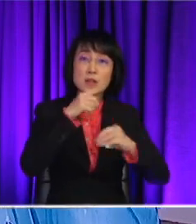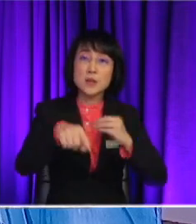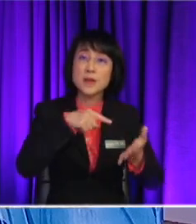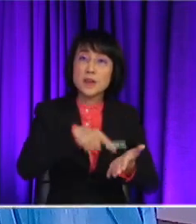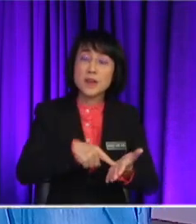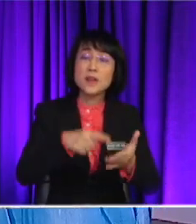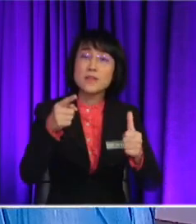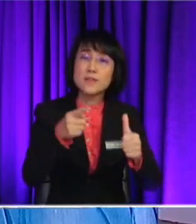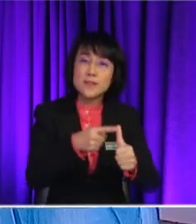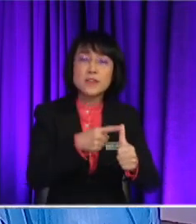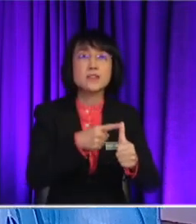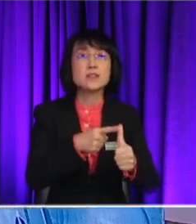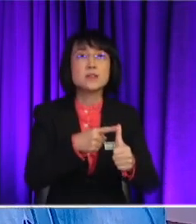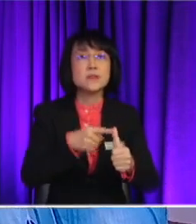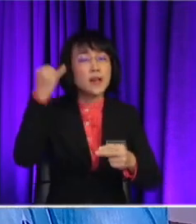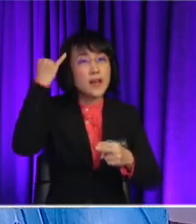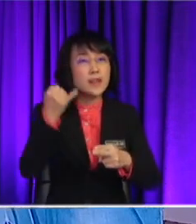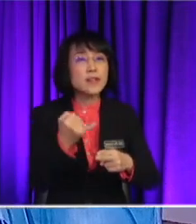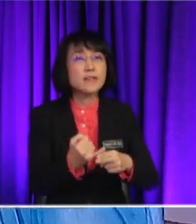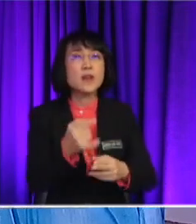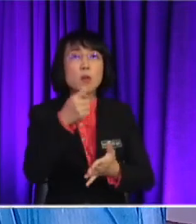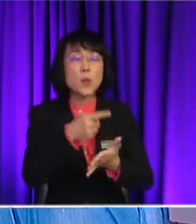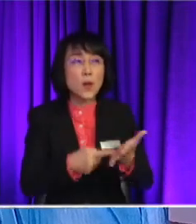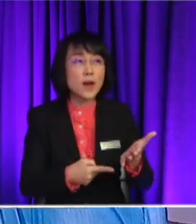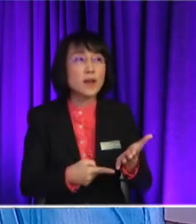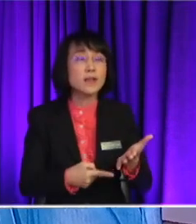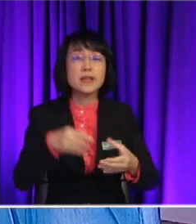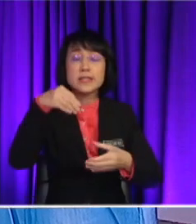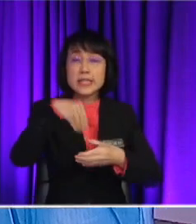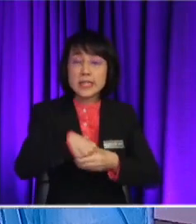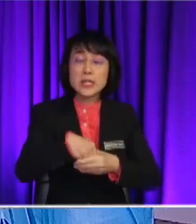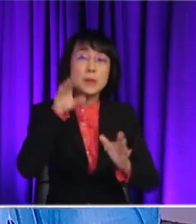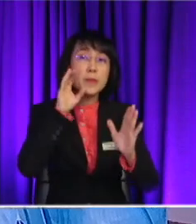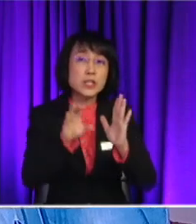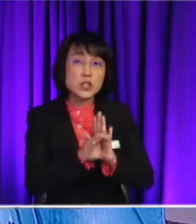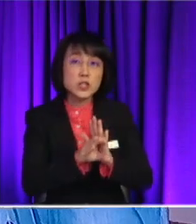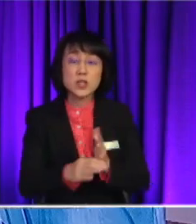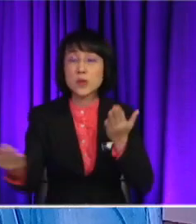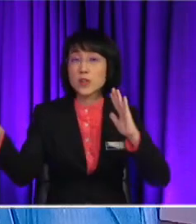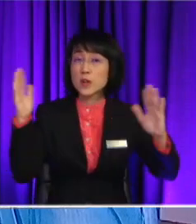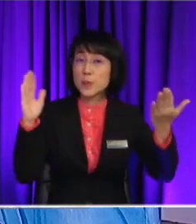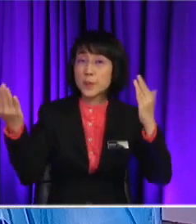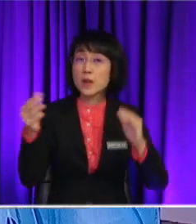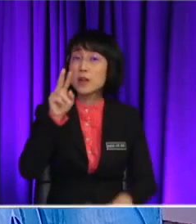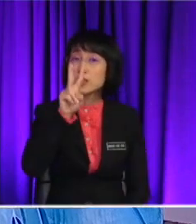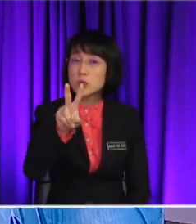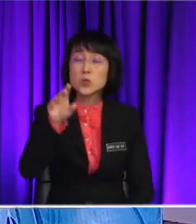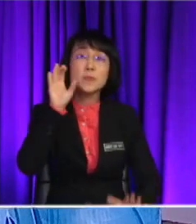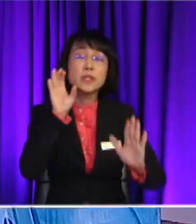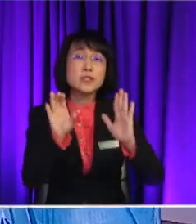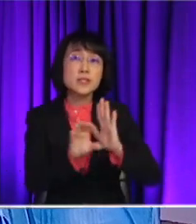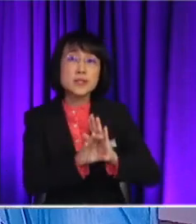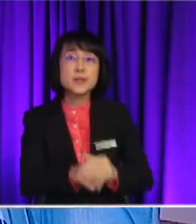identify what are they in the pictures, okay? So when we compare these two pictures, okay?